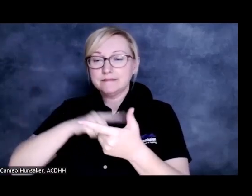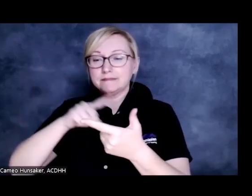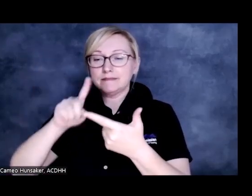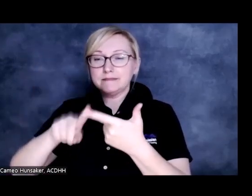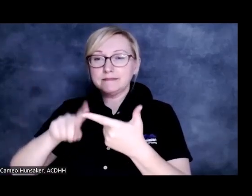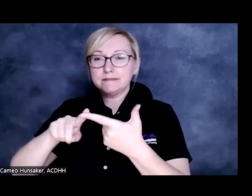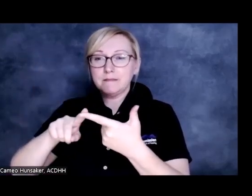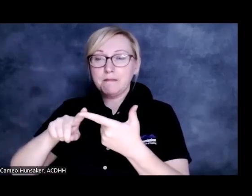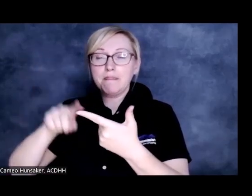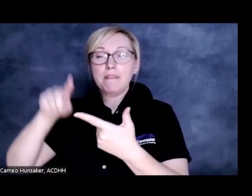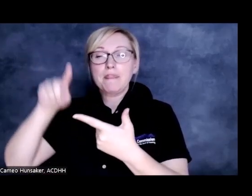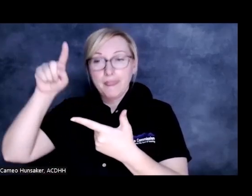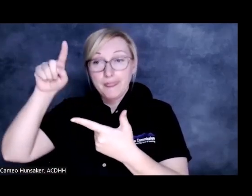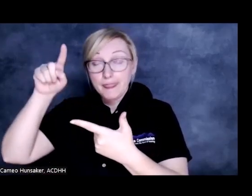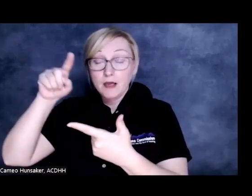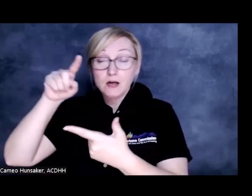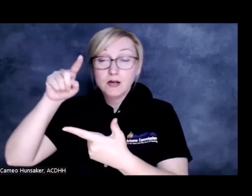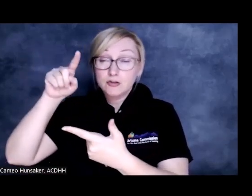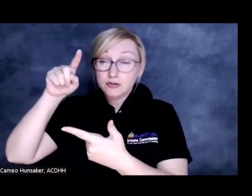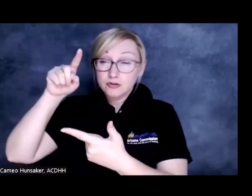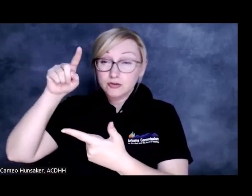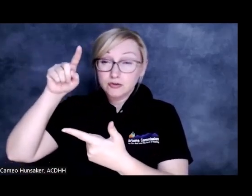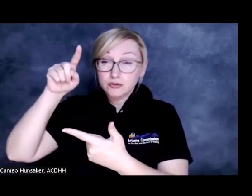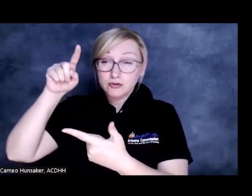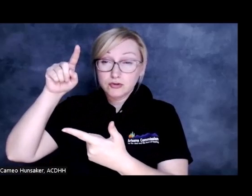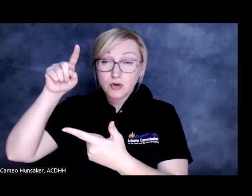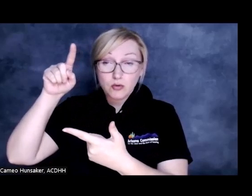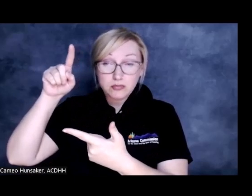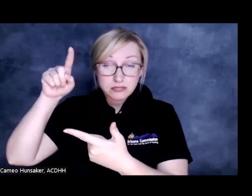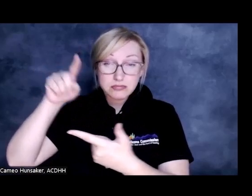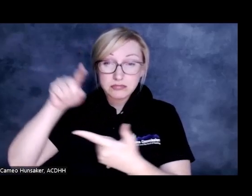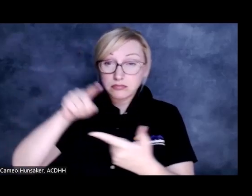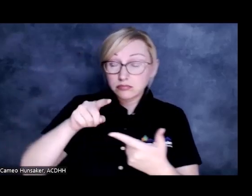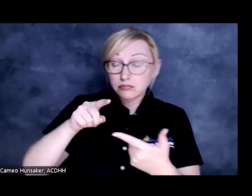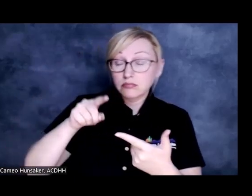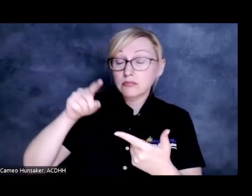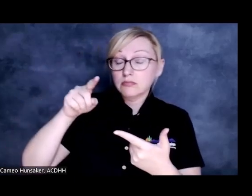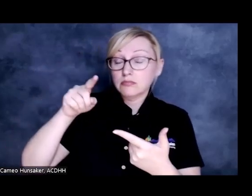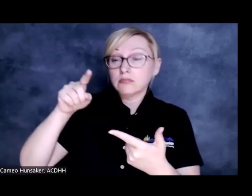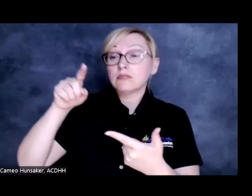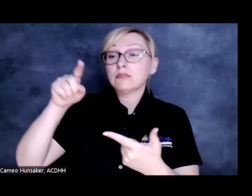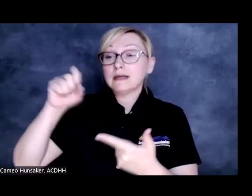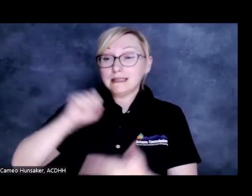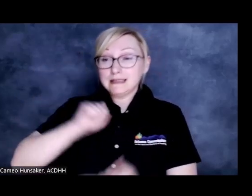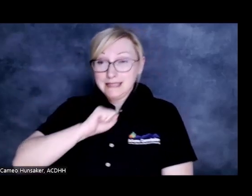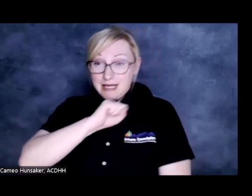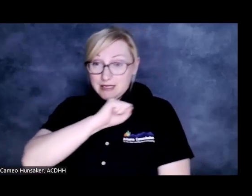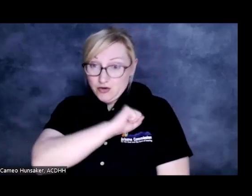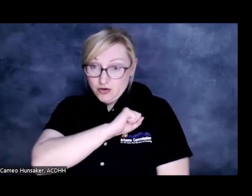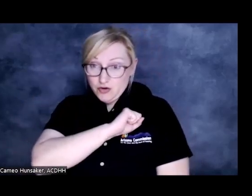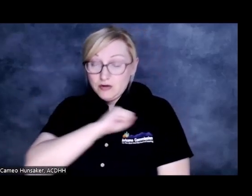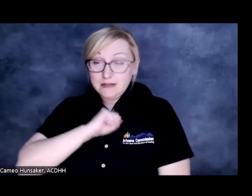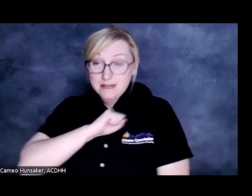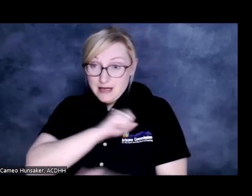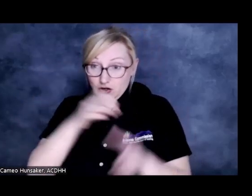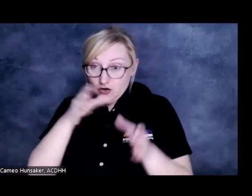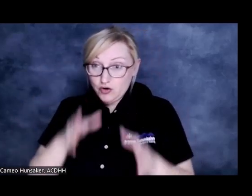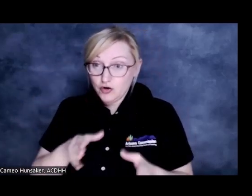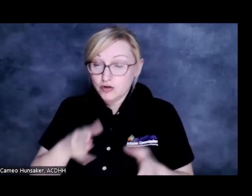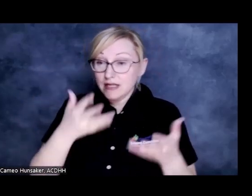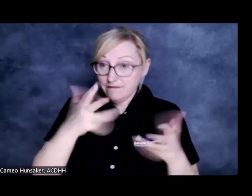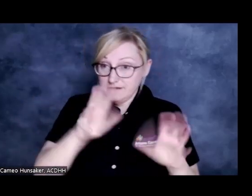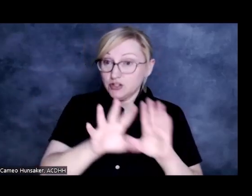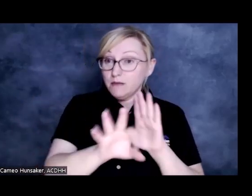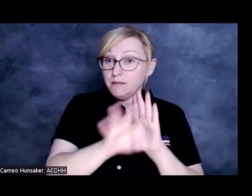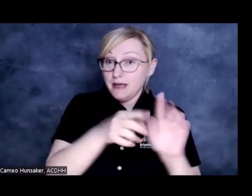have all of those party nominees that advanced from the primary election to the general election. So, again, you'll vote on